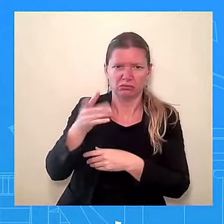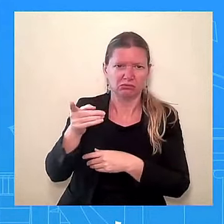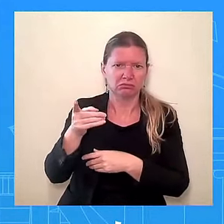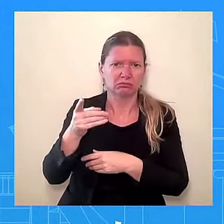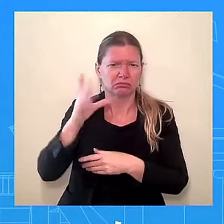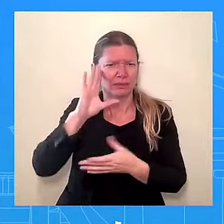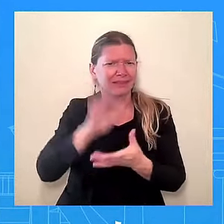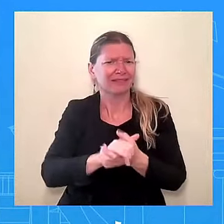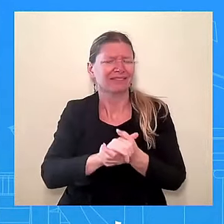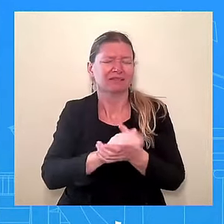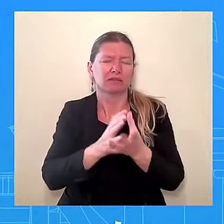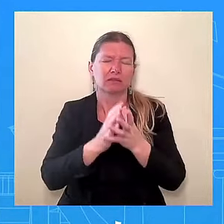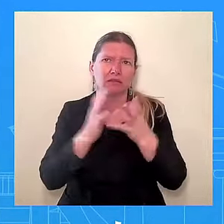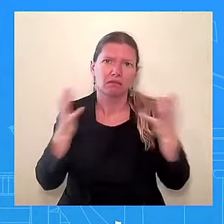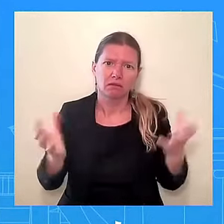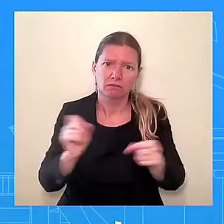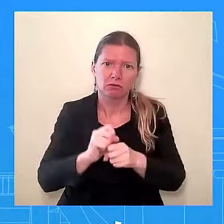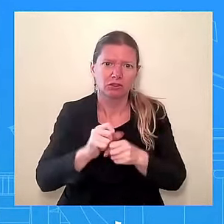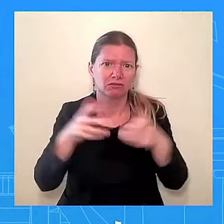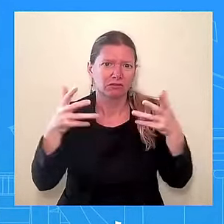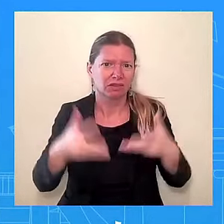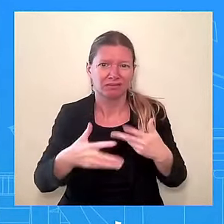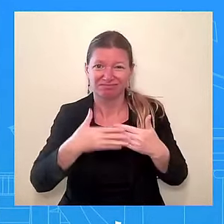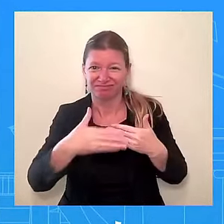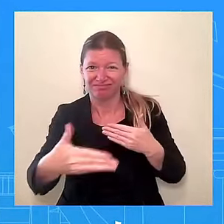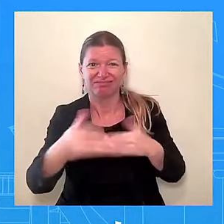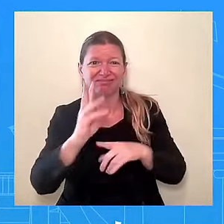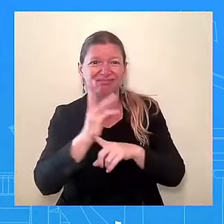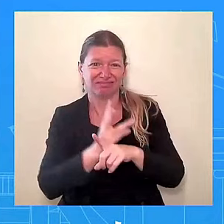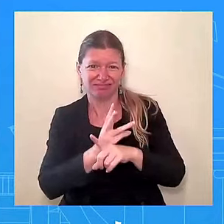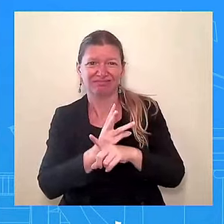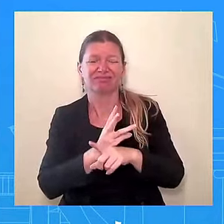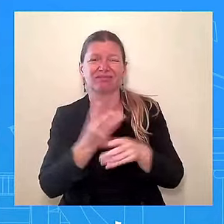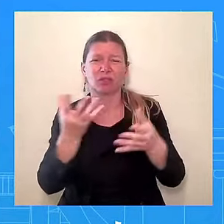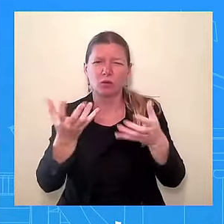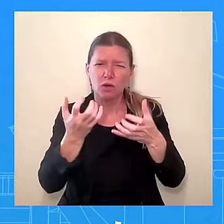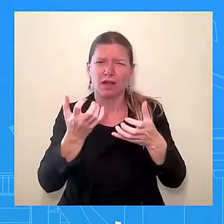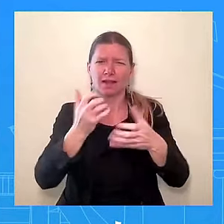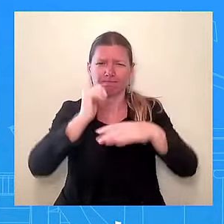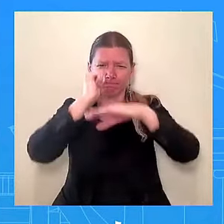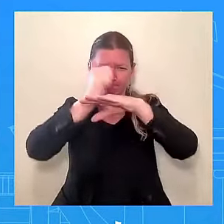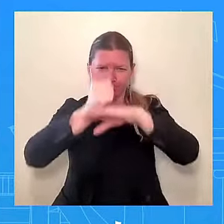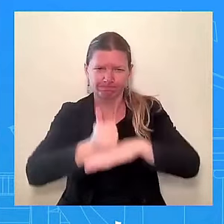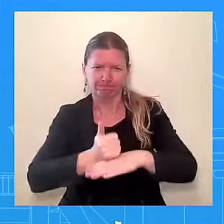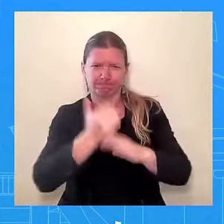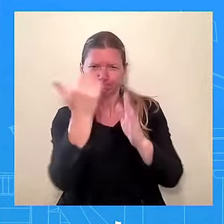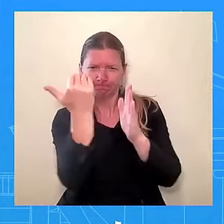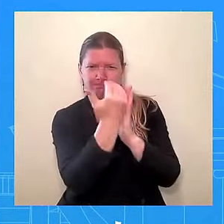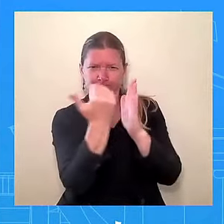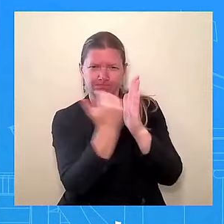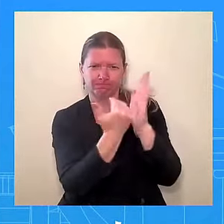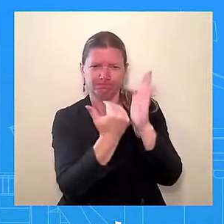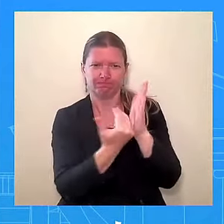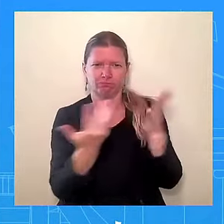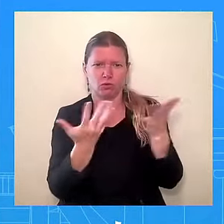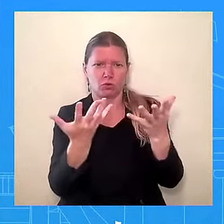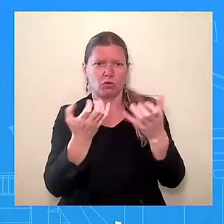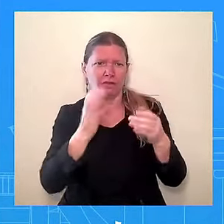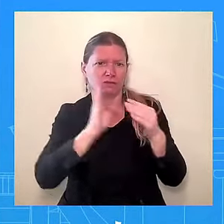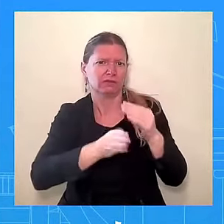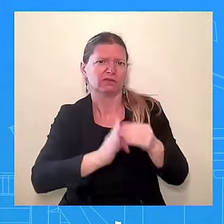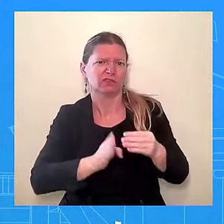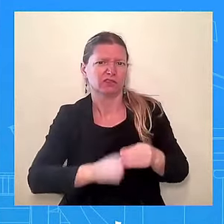what it is that he would like to get done building on our successes, whether it's health care, whether it's the economy. There's still